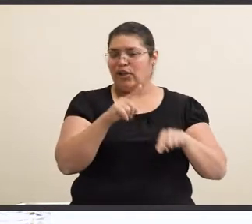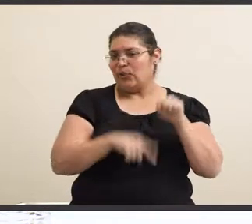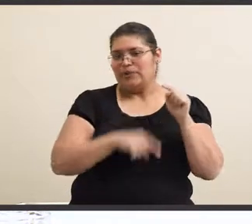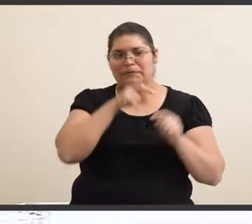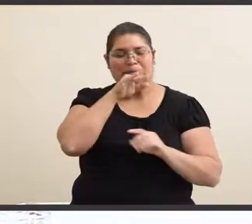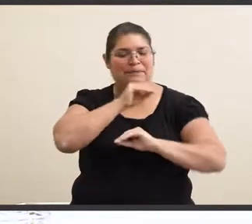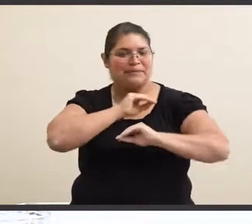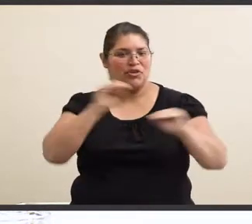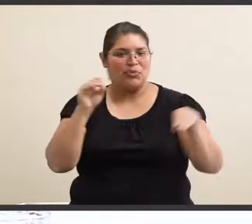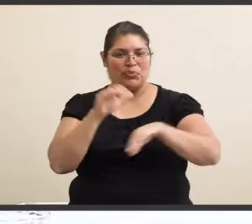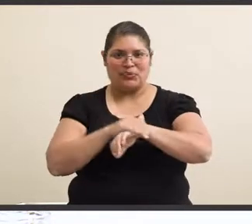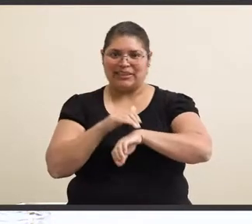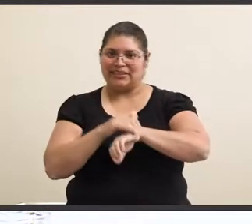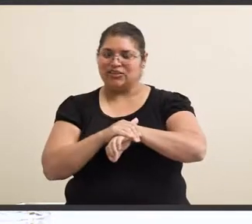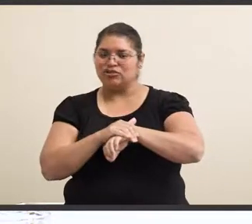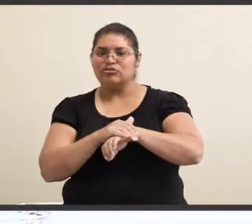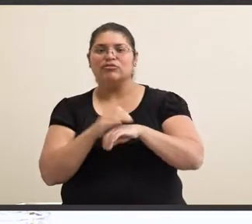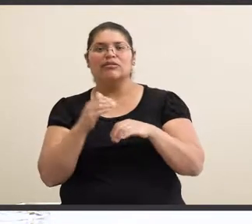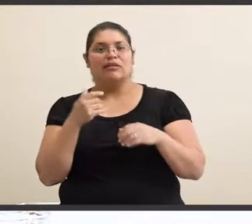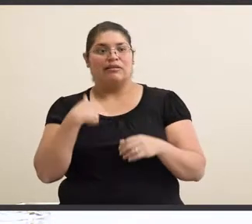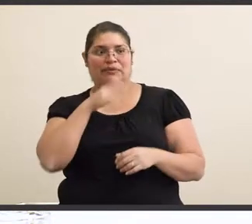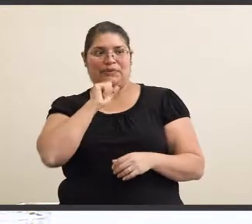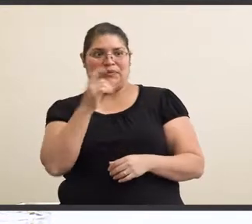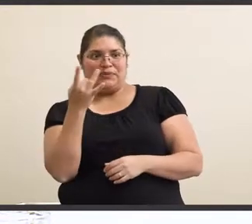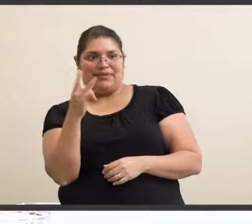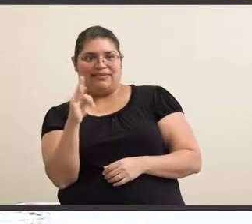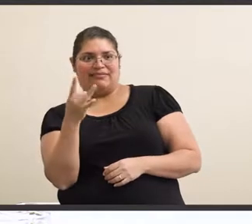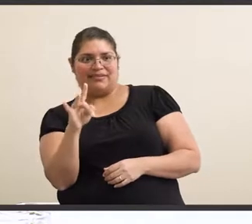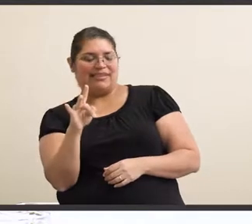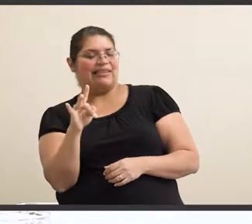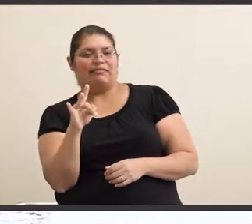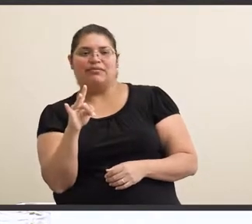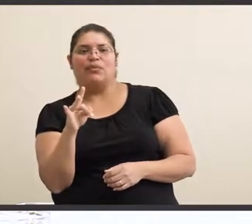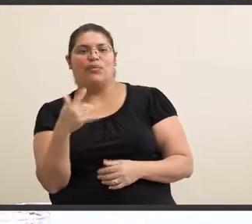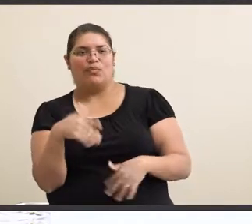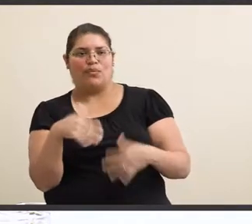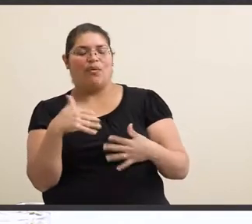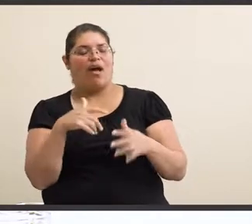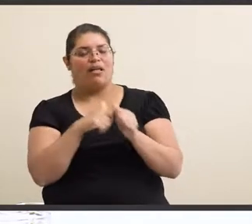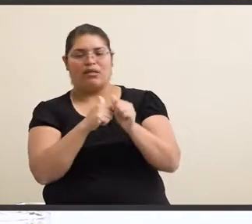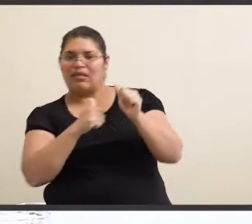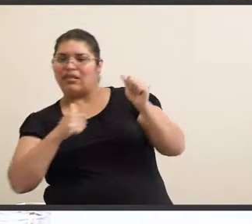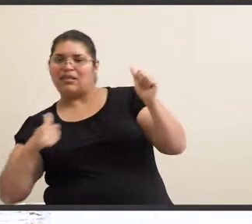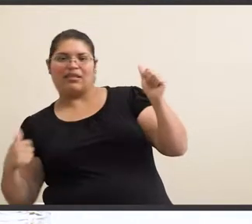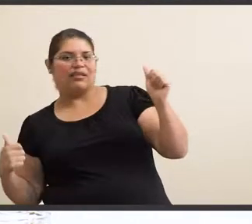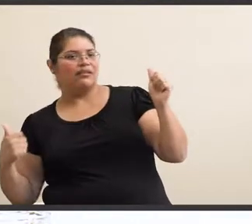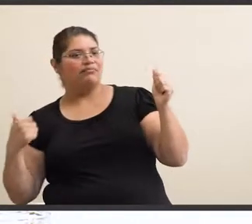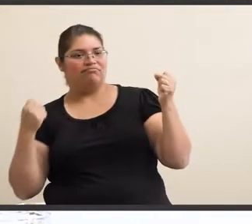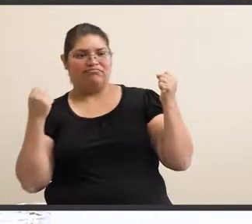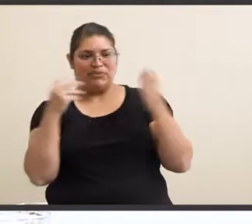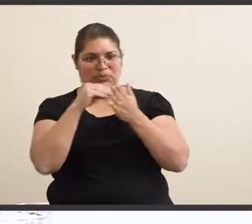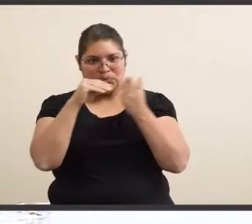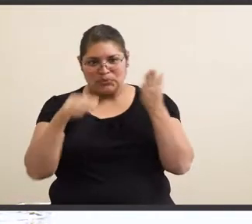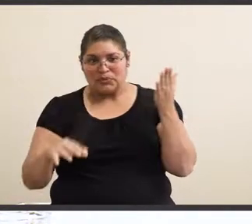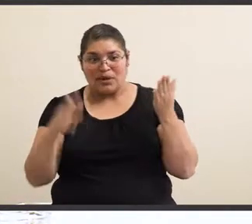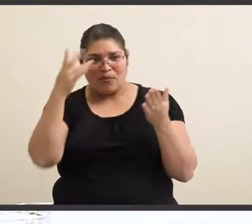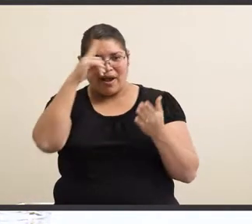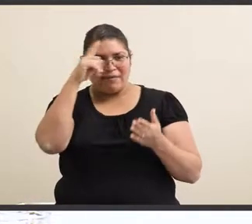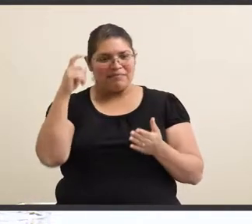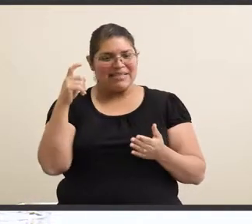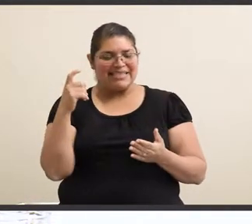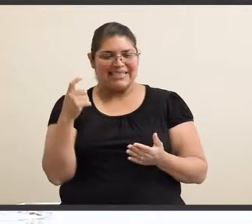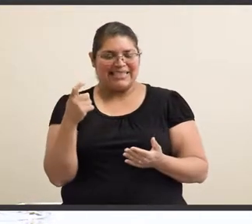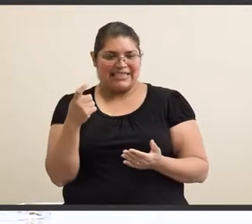a word of English as well. And at 18 years old, I was behind a lot of students due to the fact